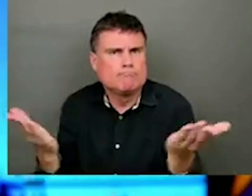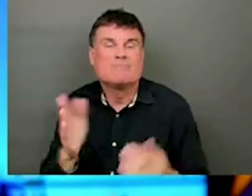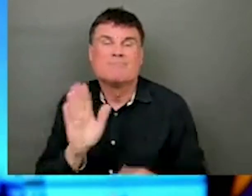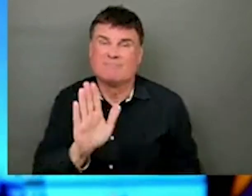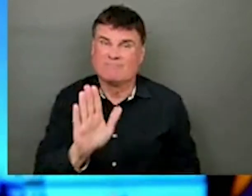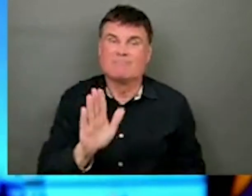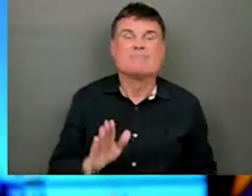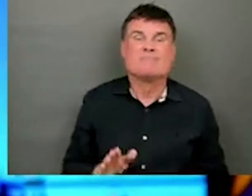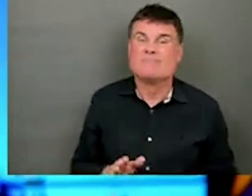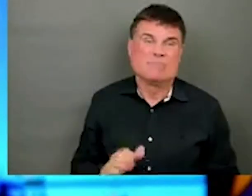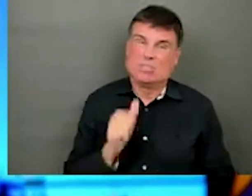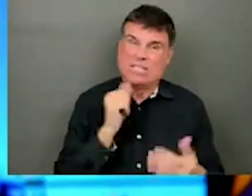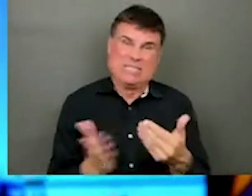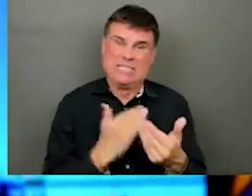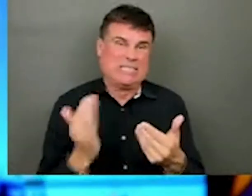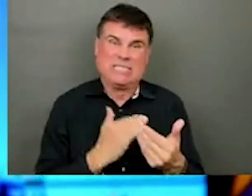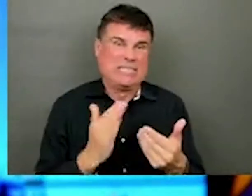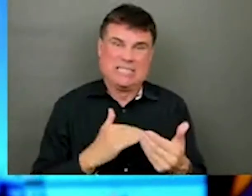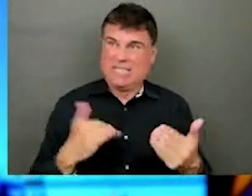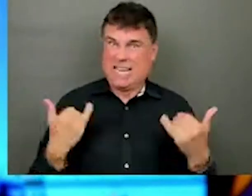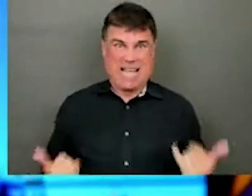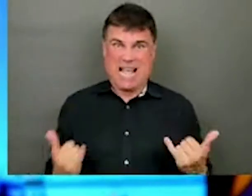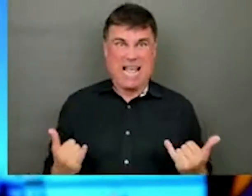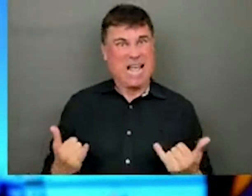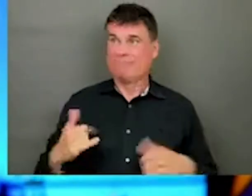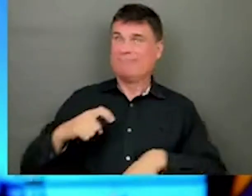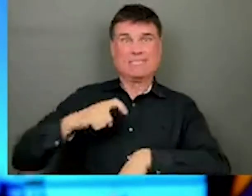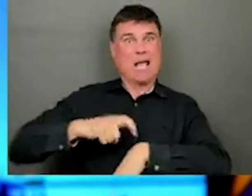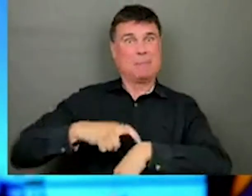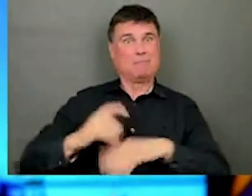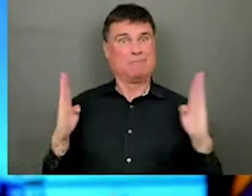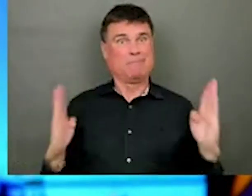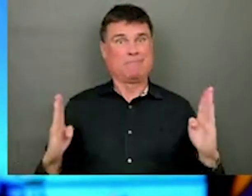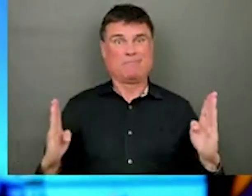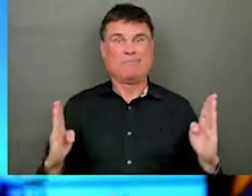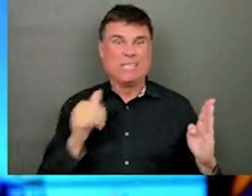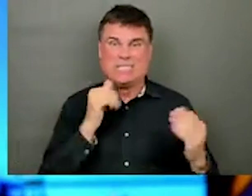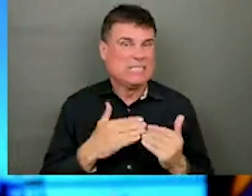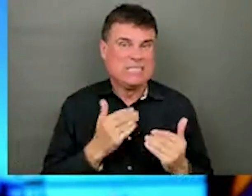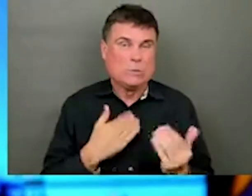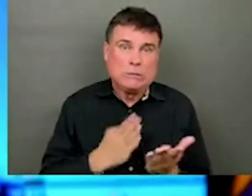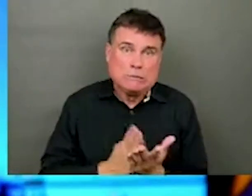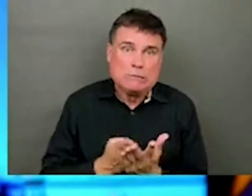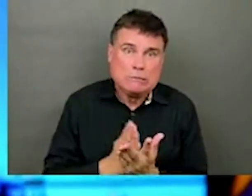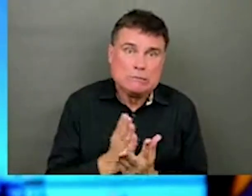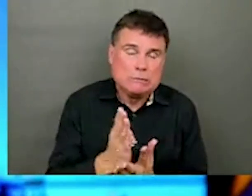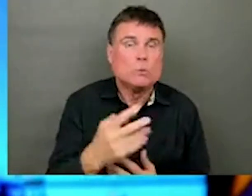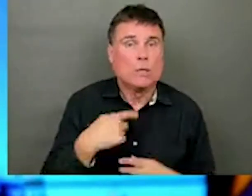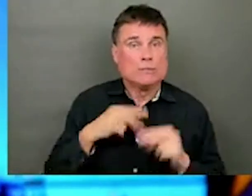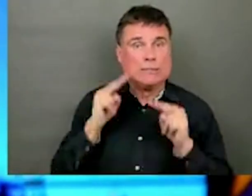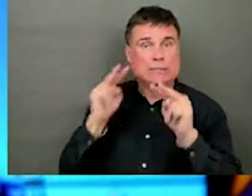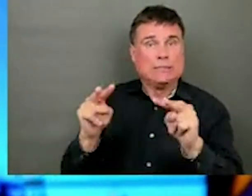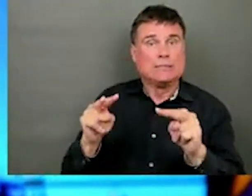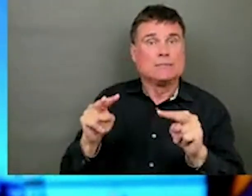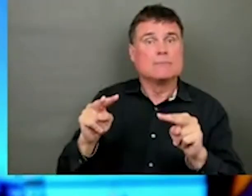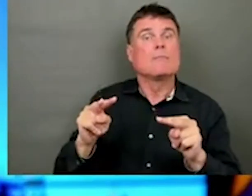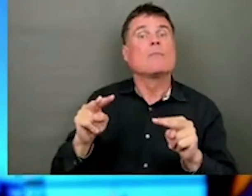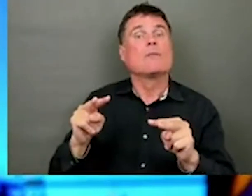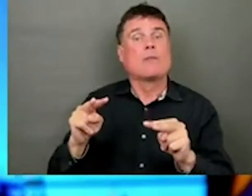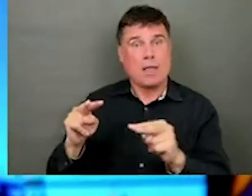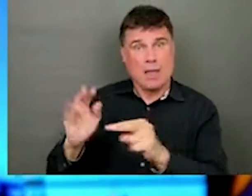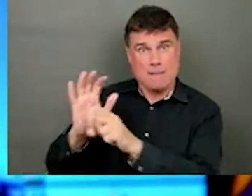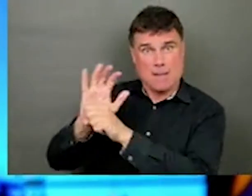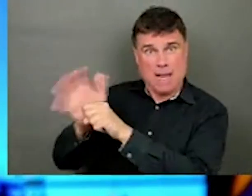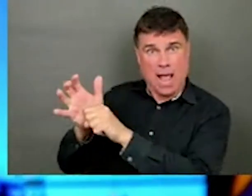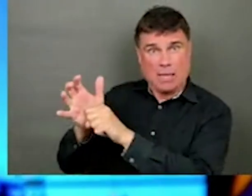the things that we see after this type of an event that has happened and when it's gone on so long. So we do